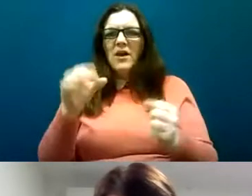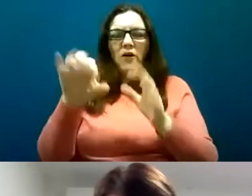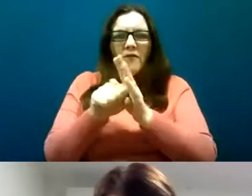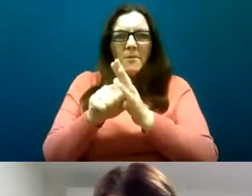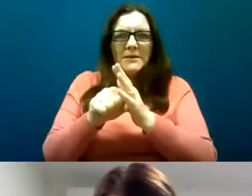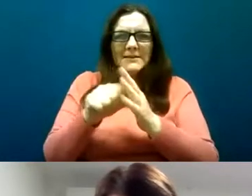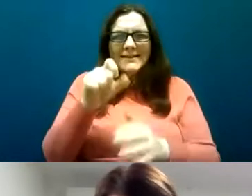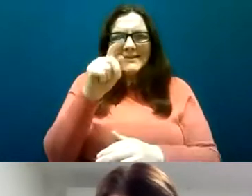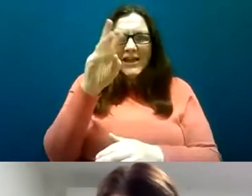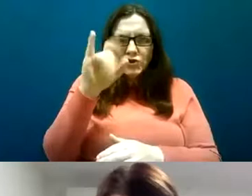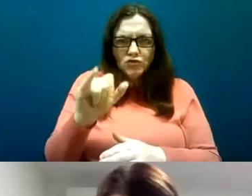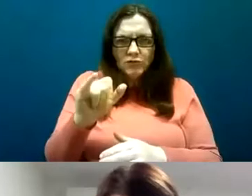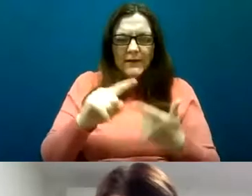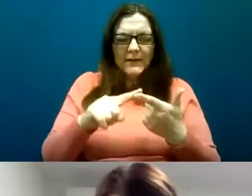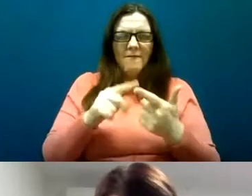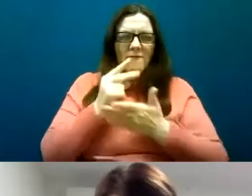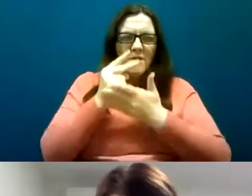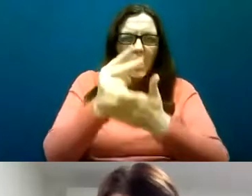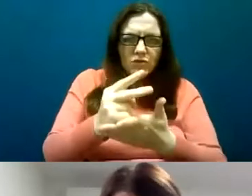sector voluntary sector